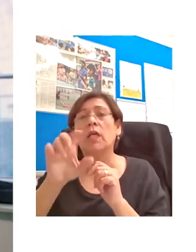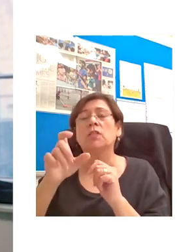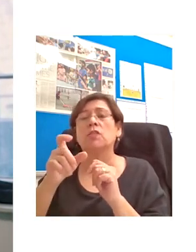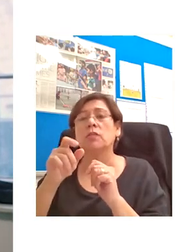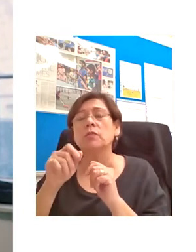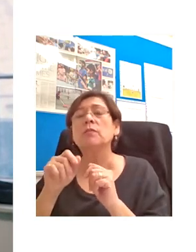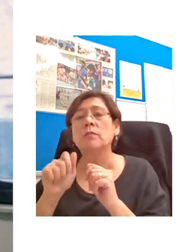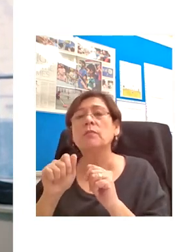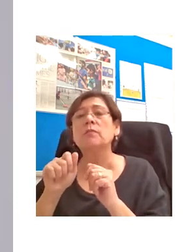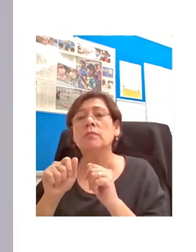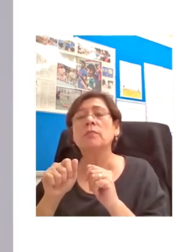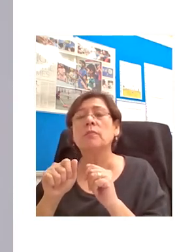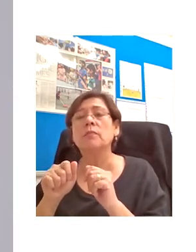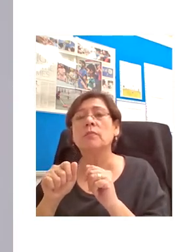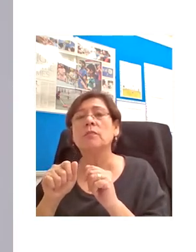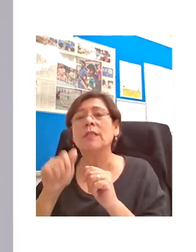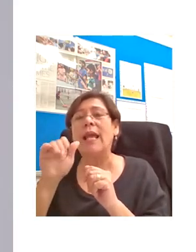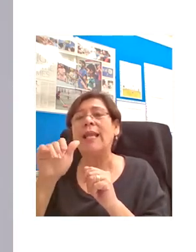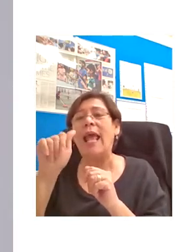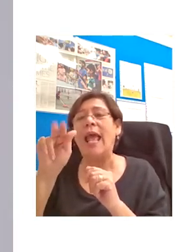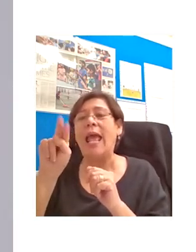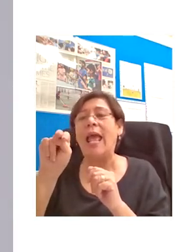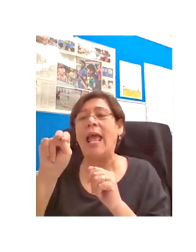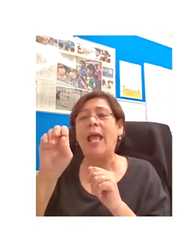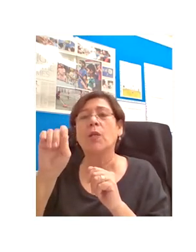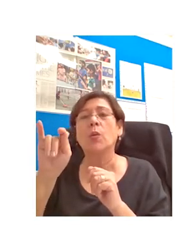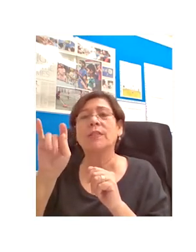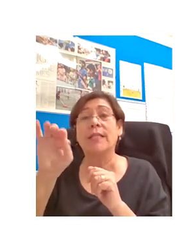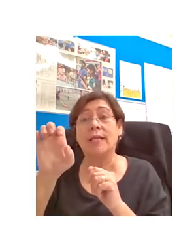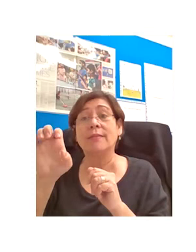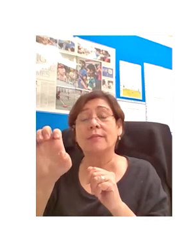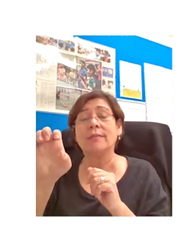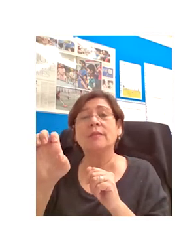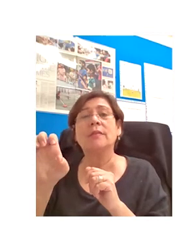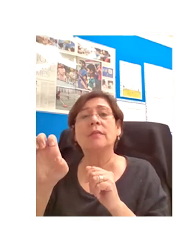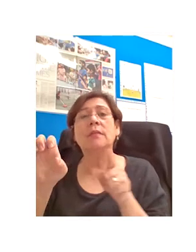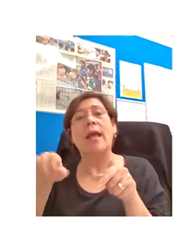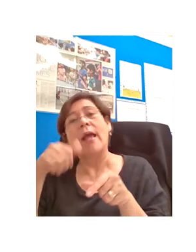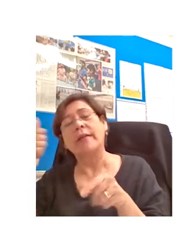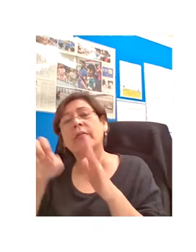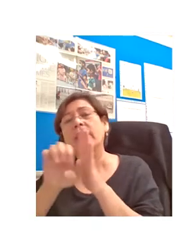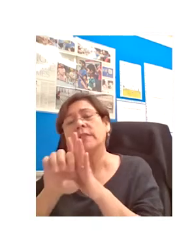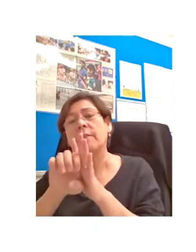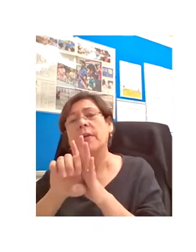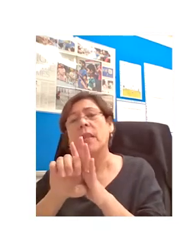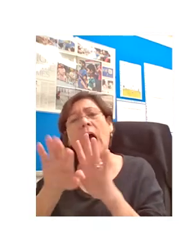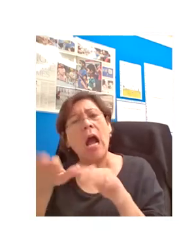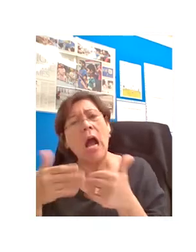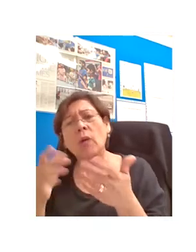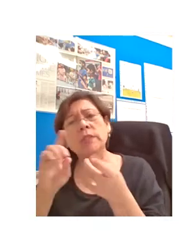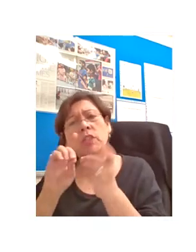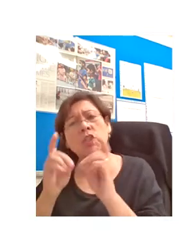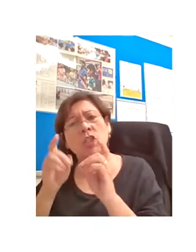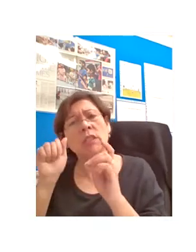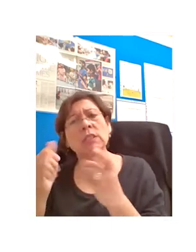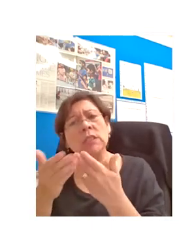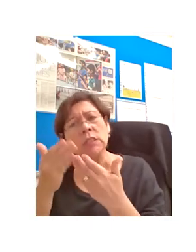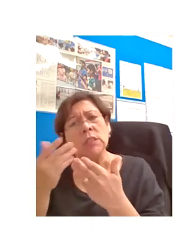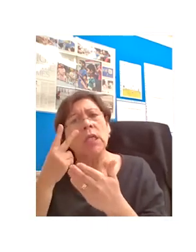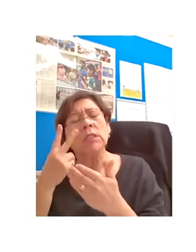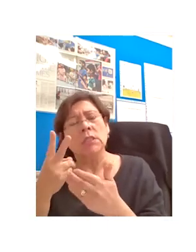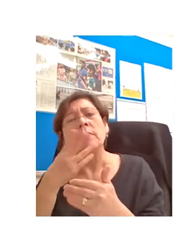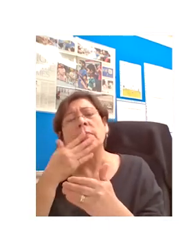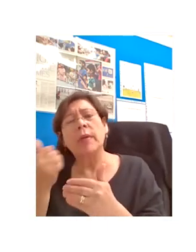objects as well. Here's another example of the sort of functionality which allows us to bring together genuinely